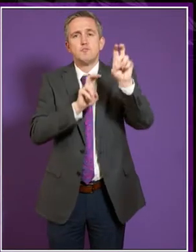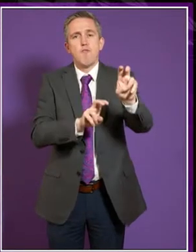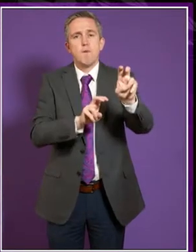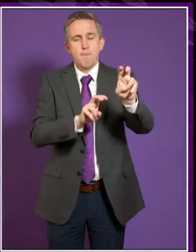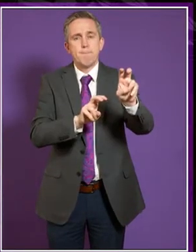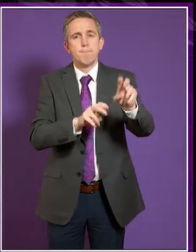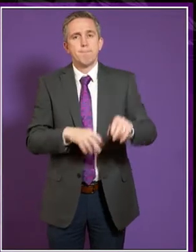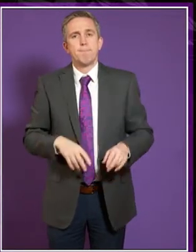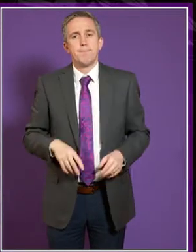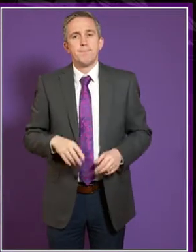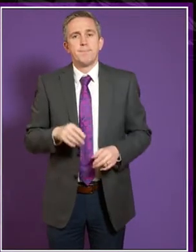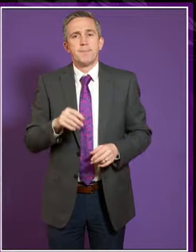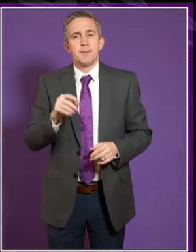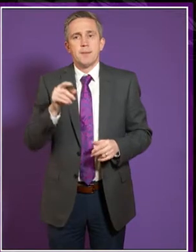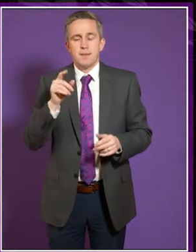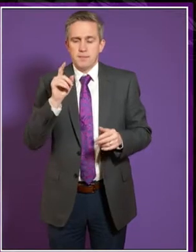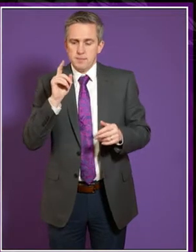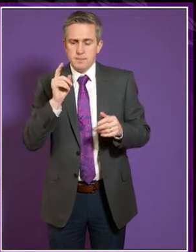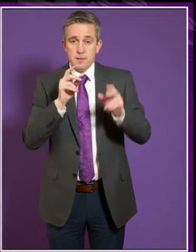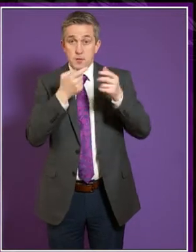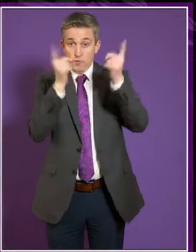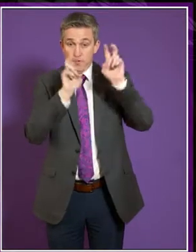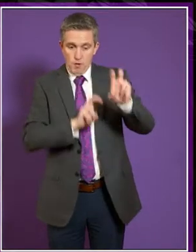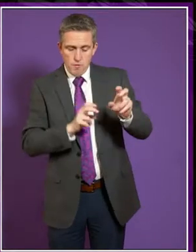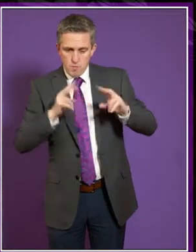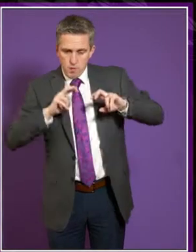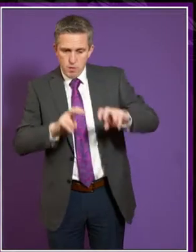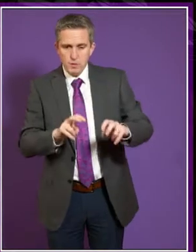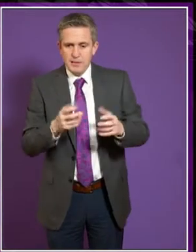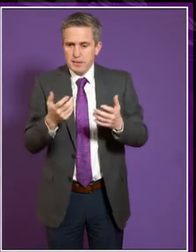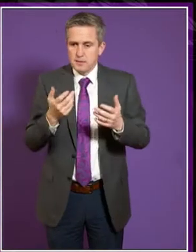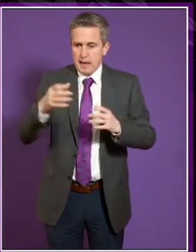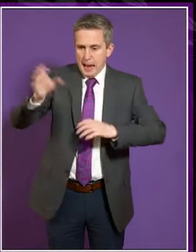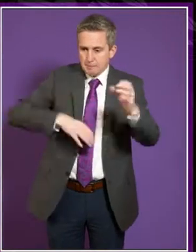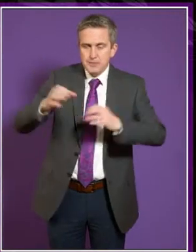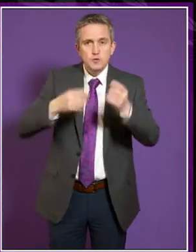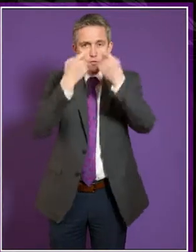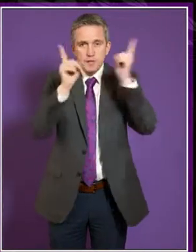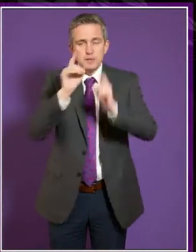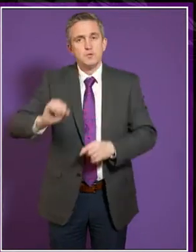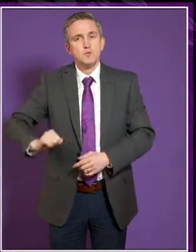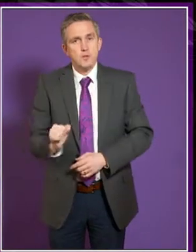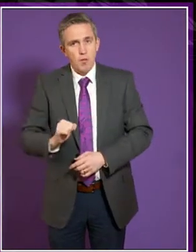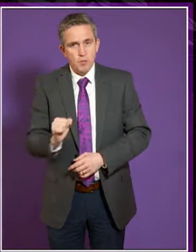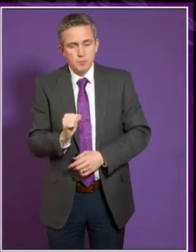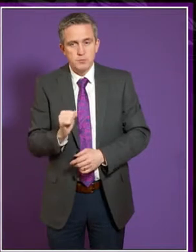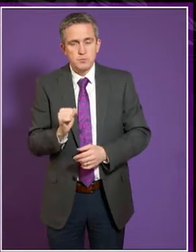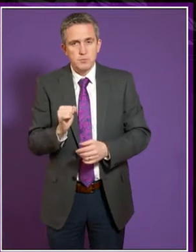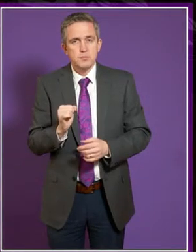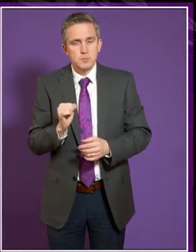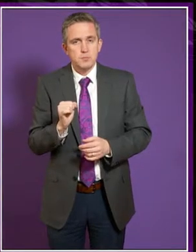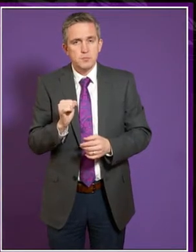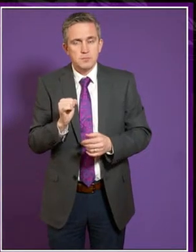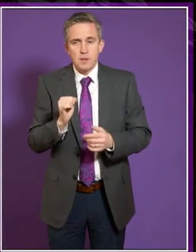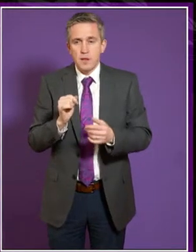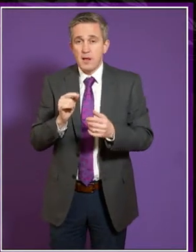how contextualised admissions are used in Scotland and what the scope is for improvement. In some ways, you know, they were trying to answer the very question